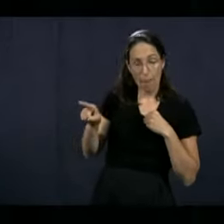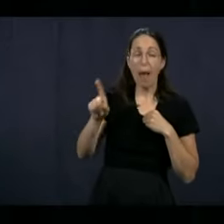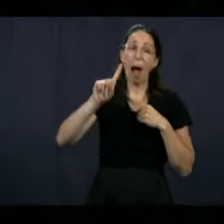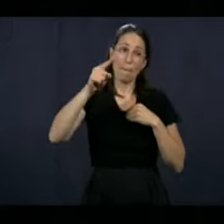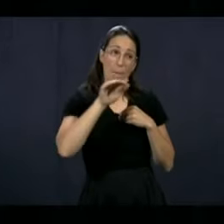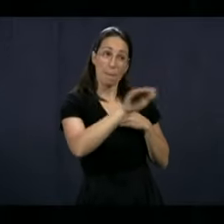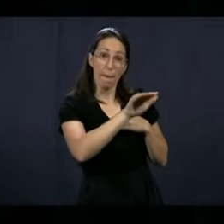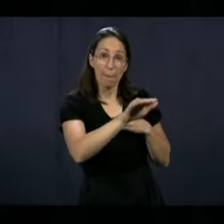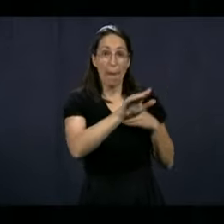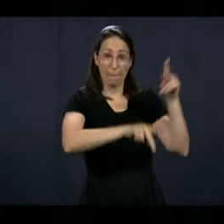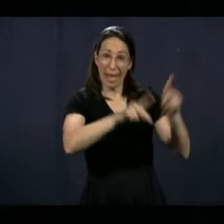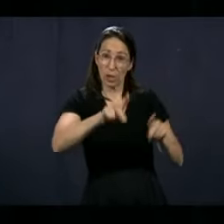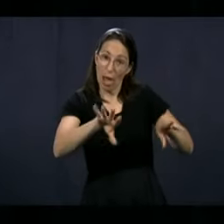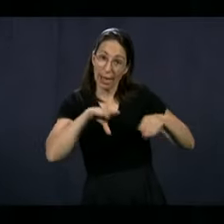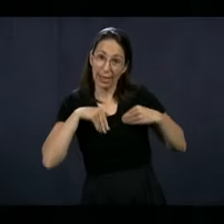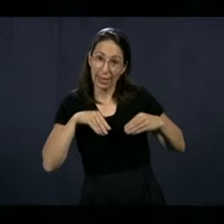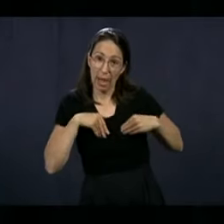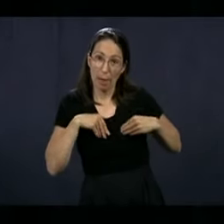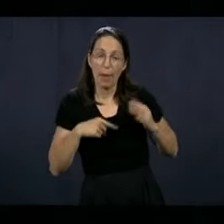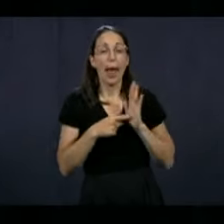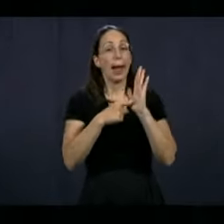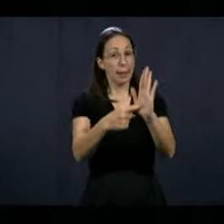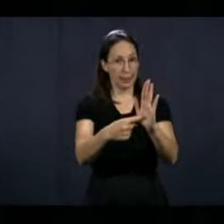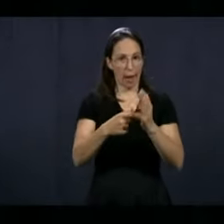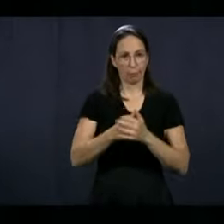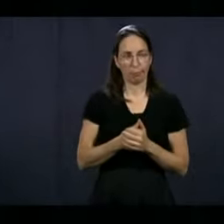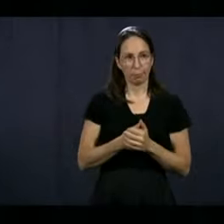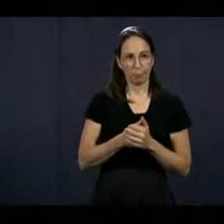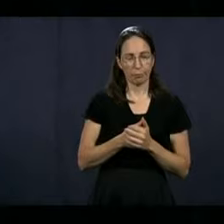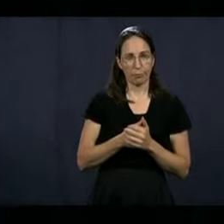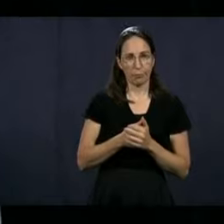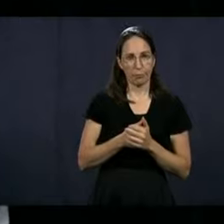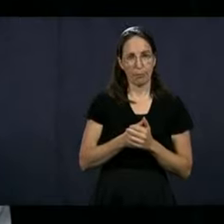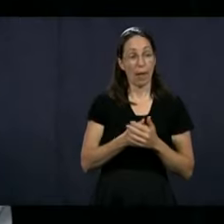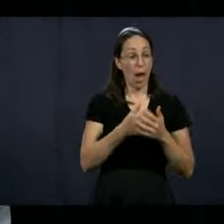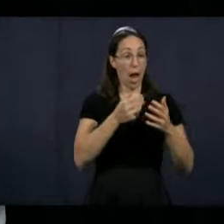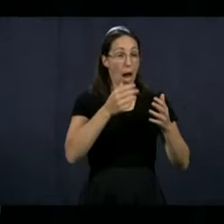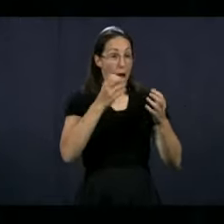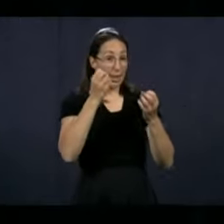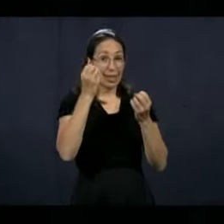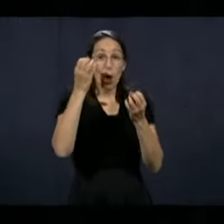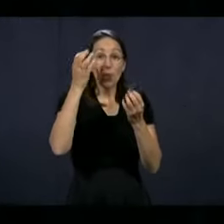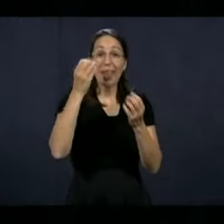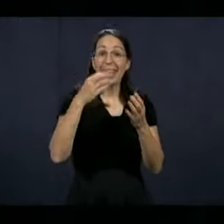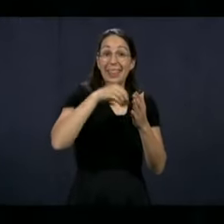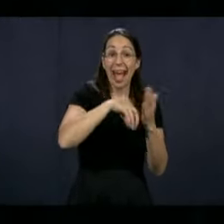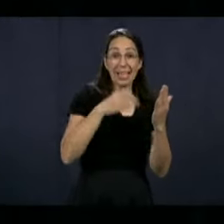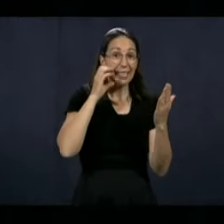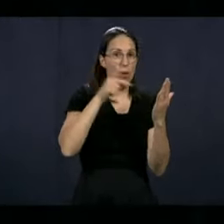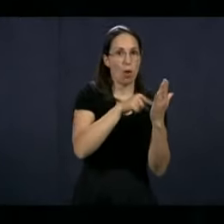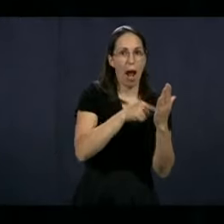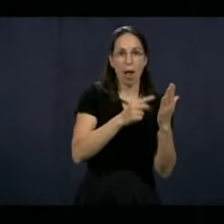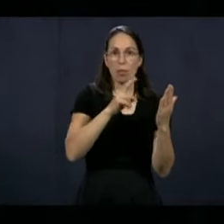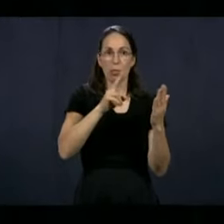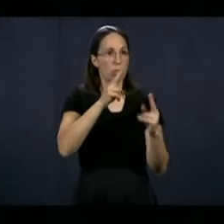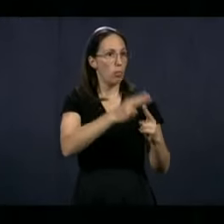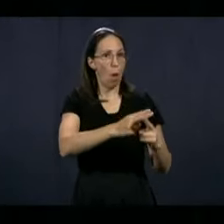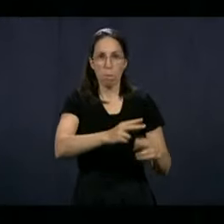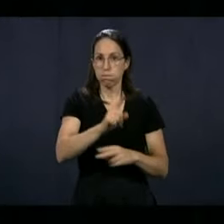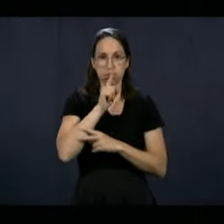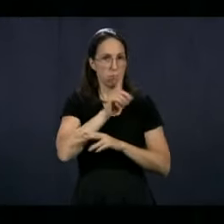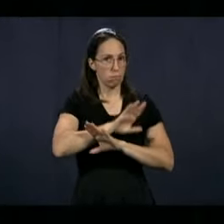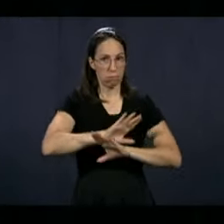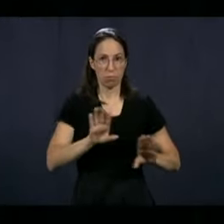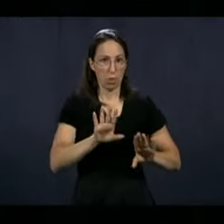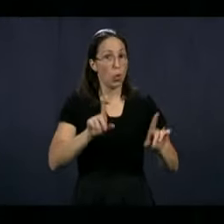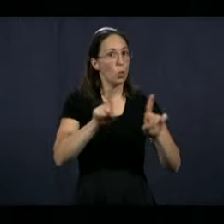done without the consent of people. There would be necessary to make the data